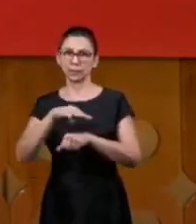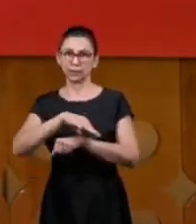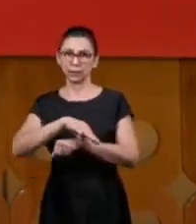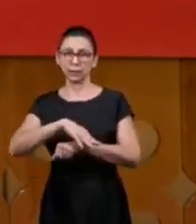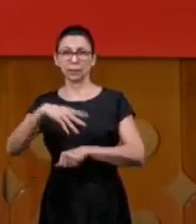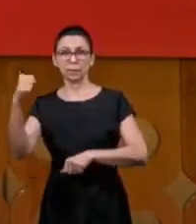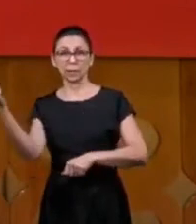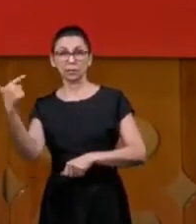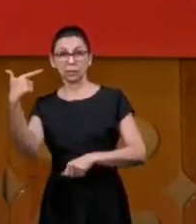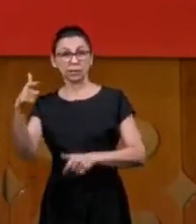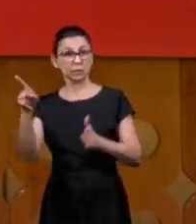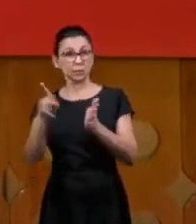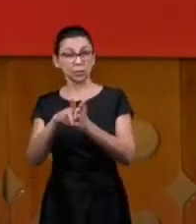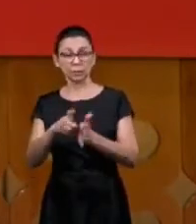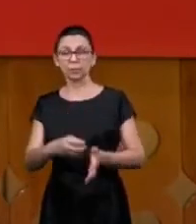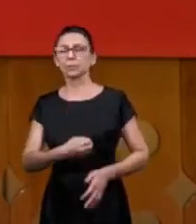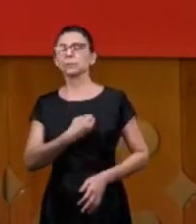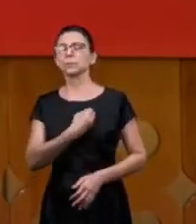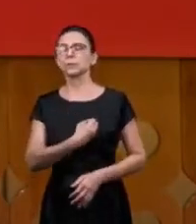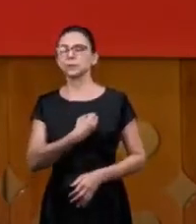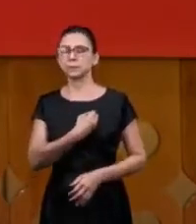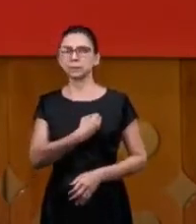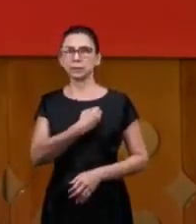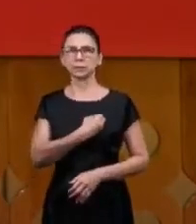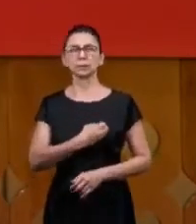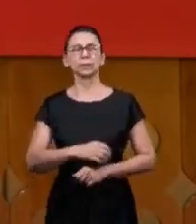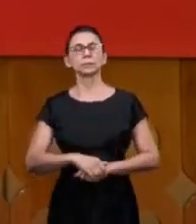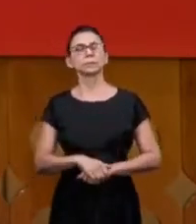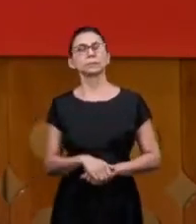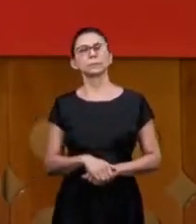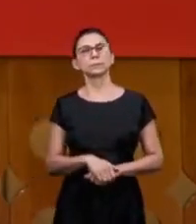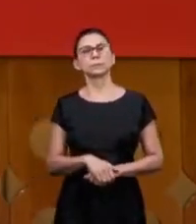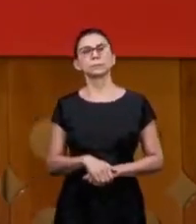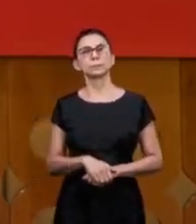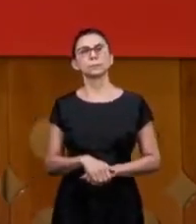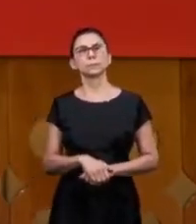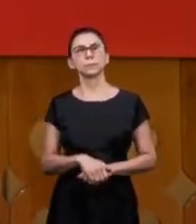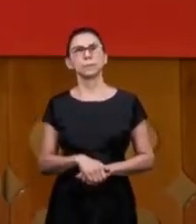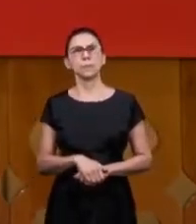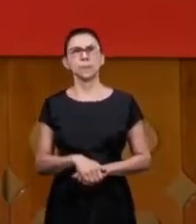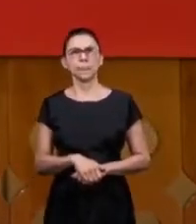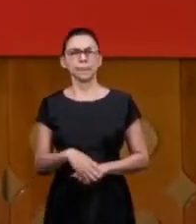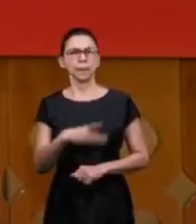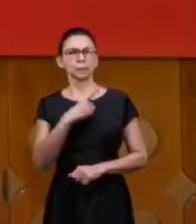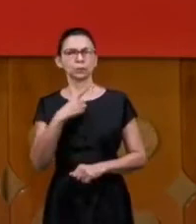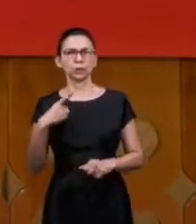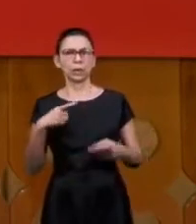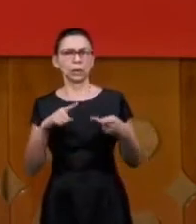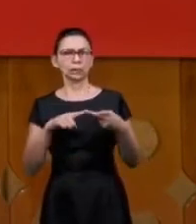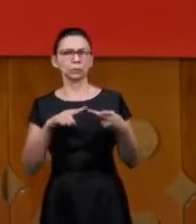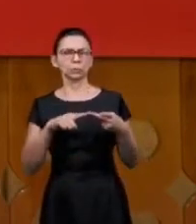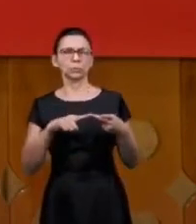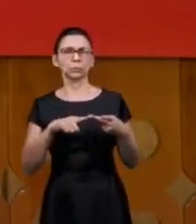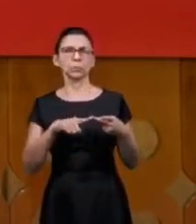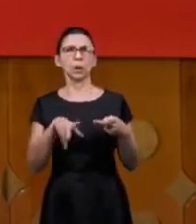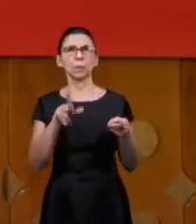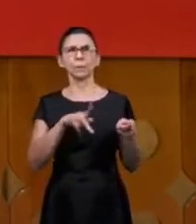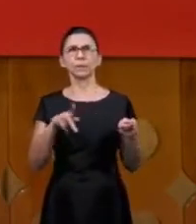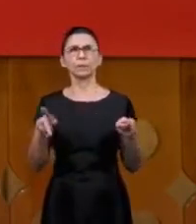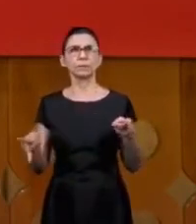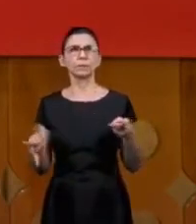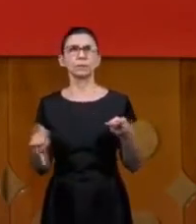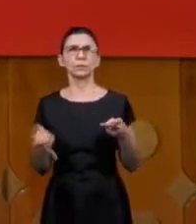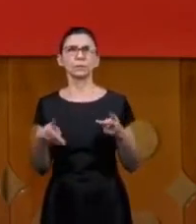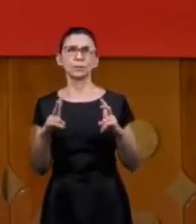we need to understand that government of deacons teachers I'm not judging I'm speaking